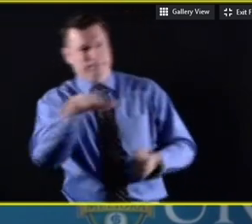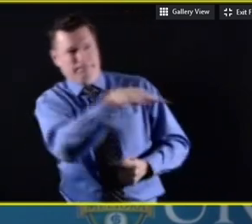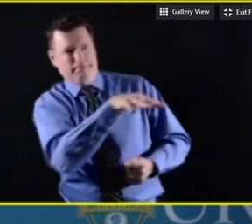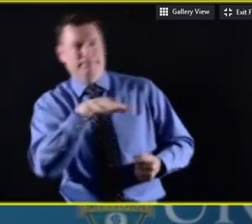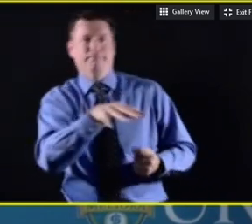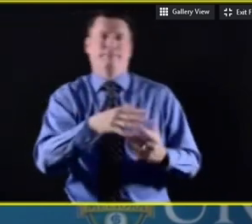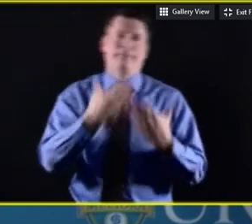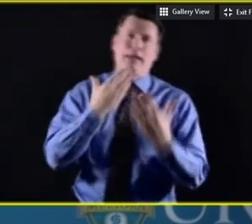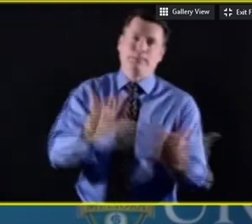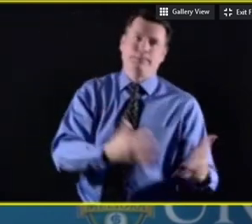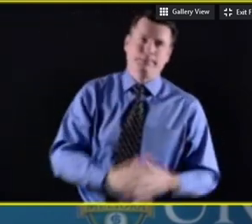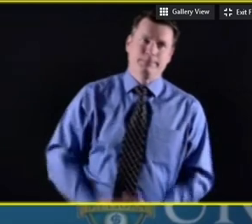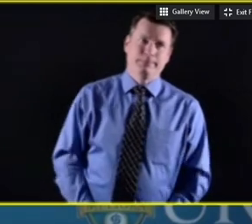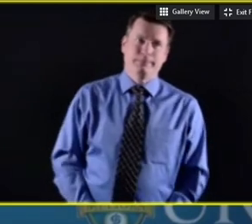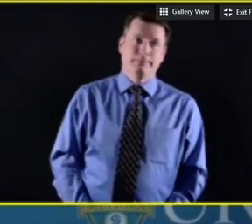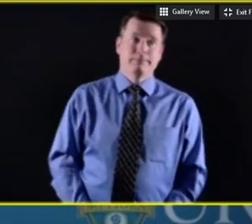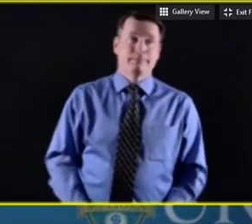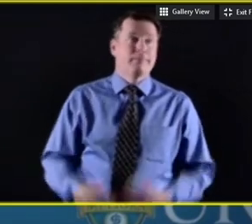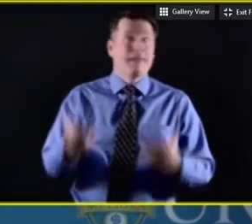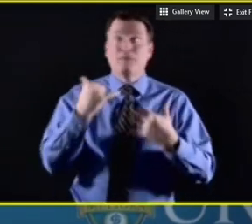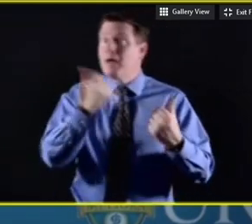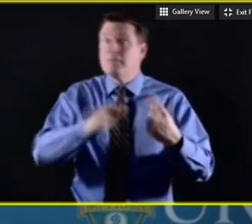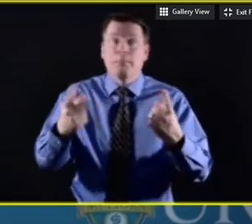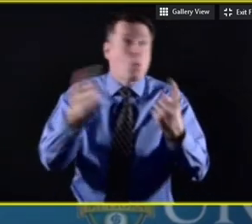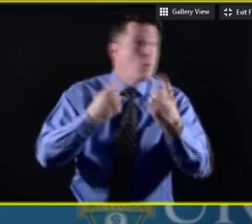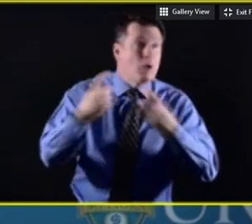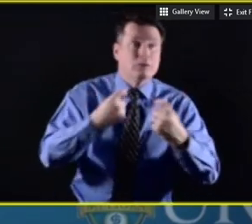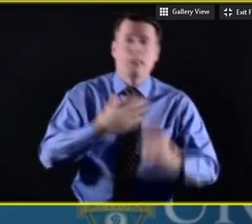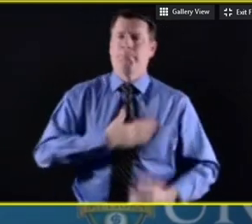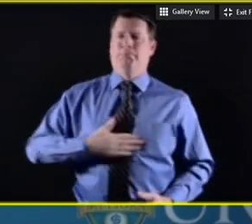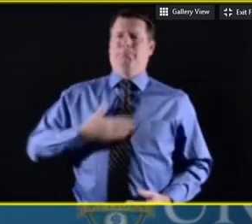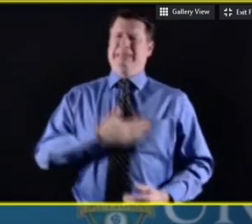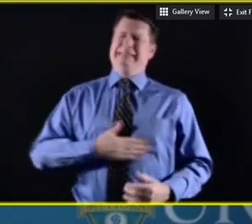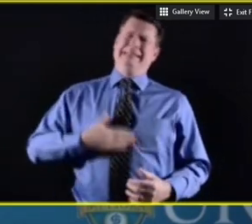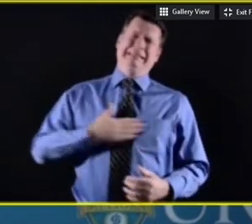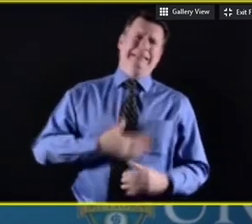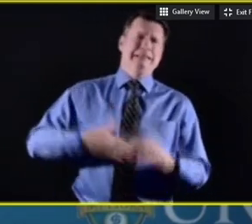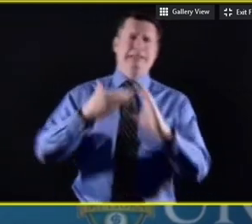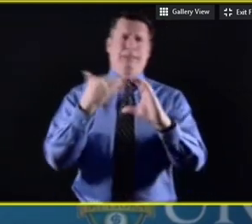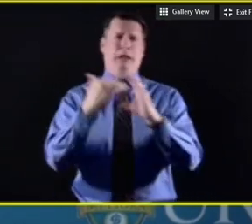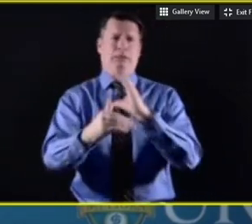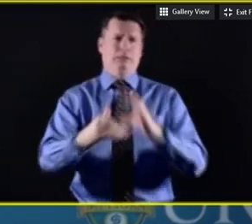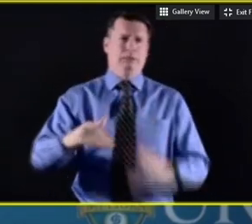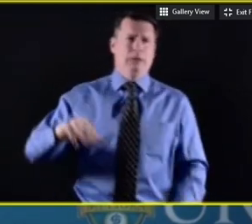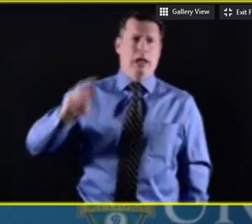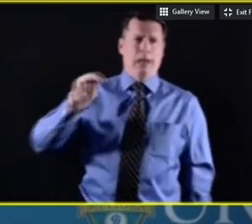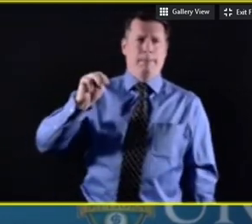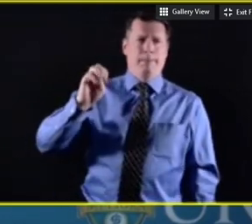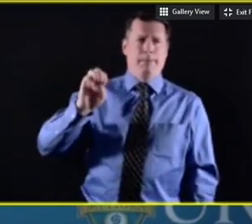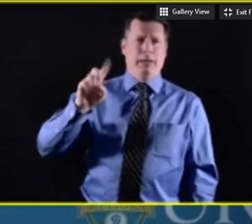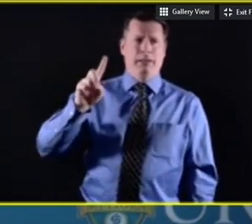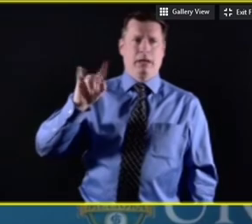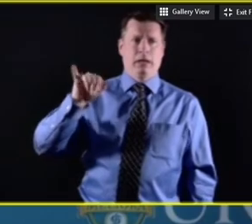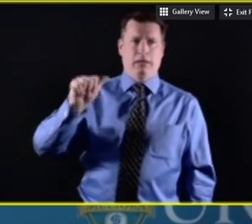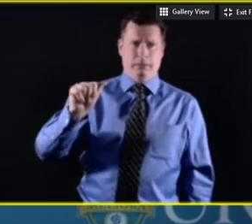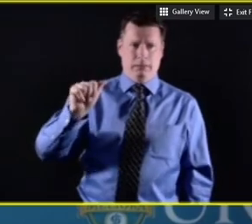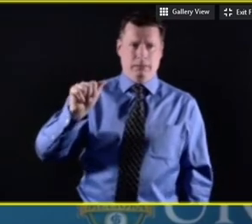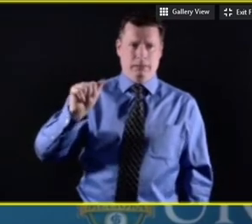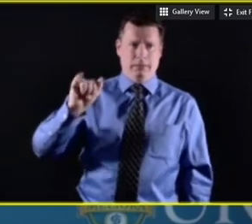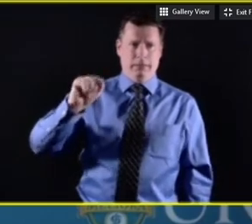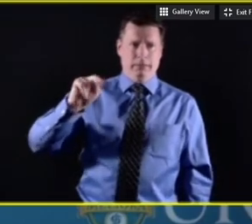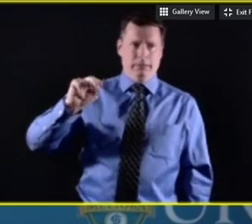direct them to media inquiries at urmc.rochester.edu. And with that, we'll say thanks and wish everyone